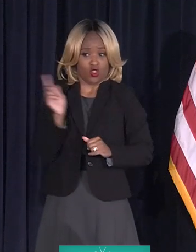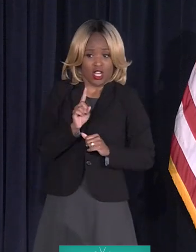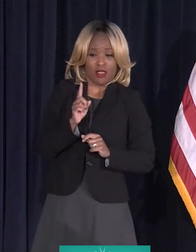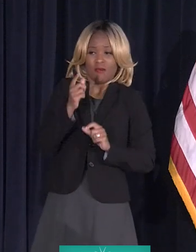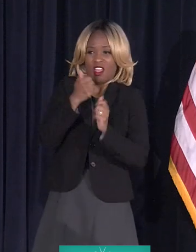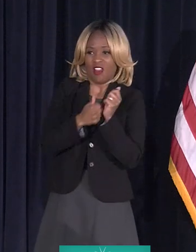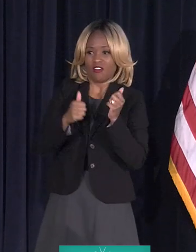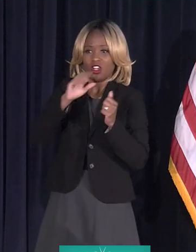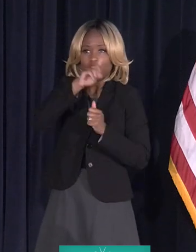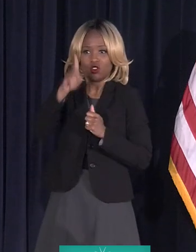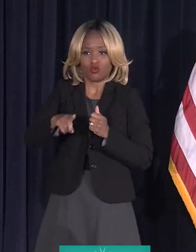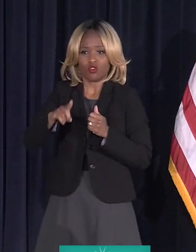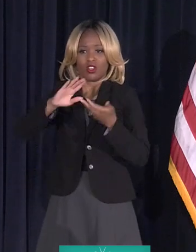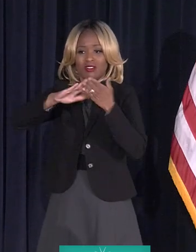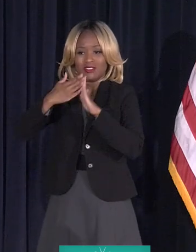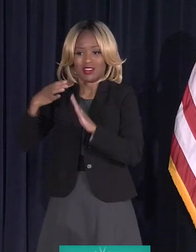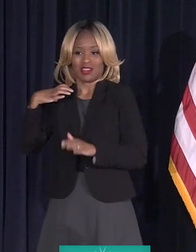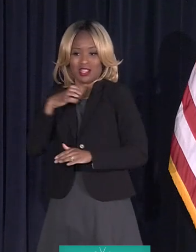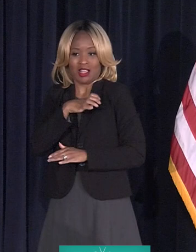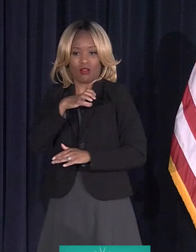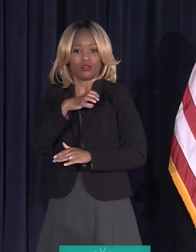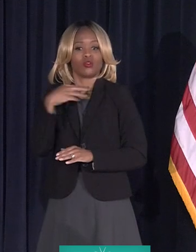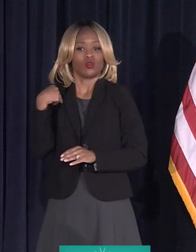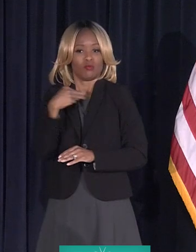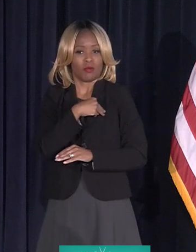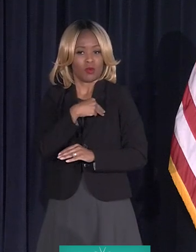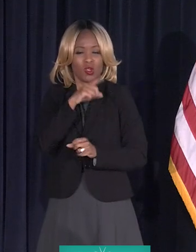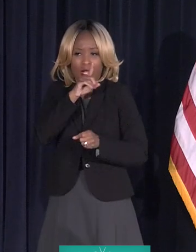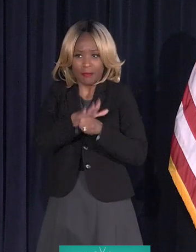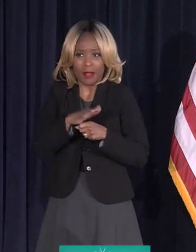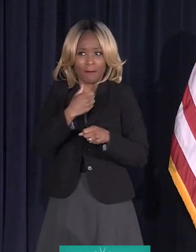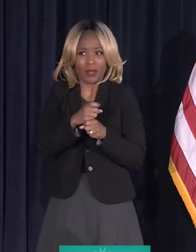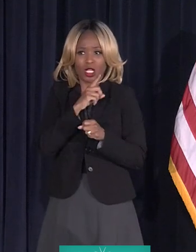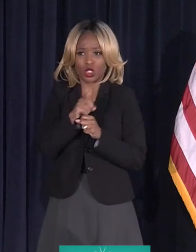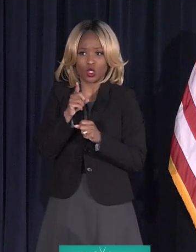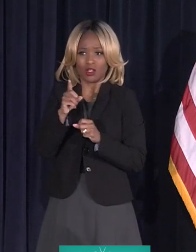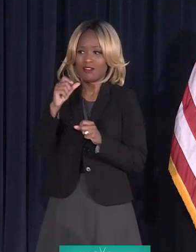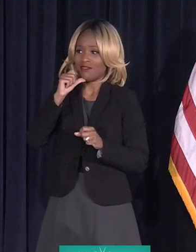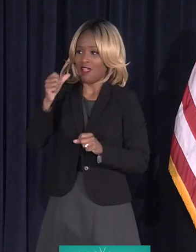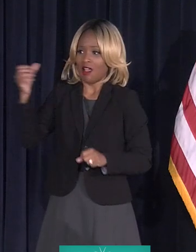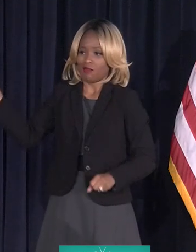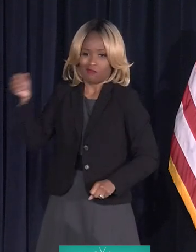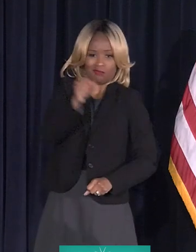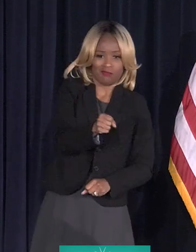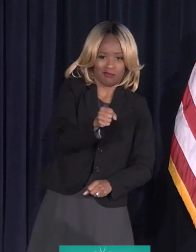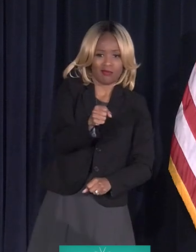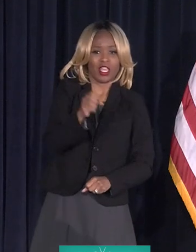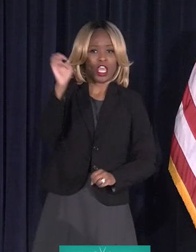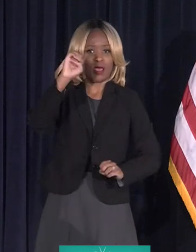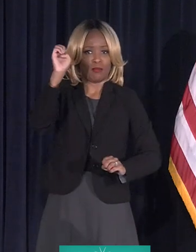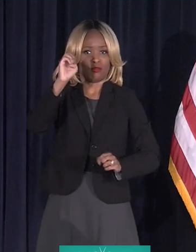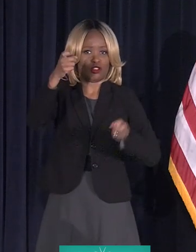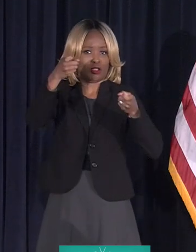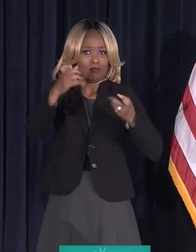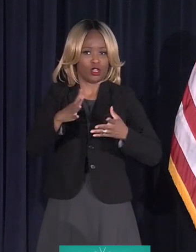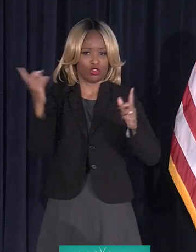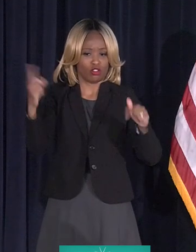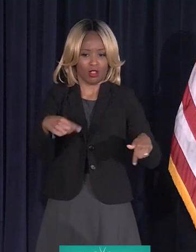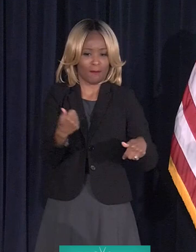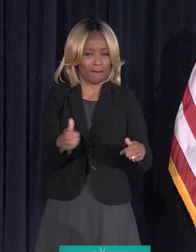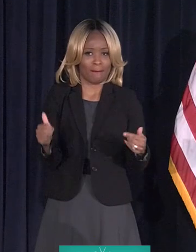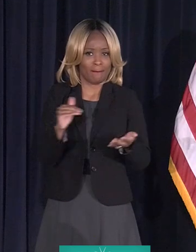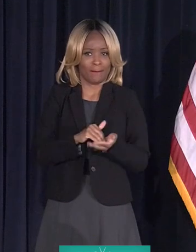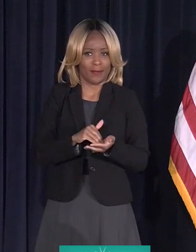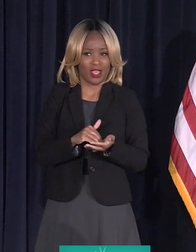City Council has been committed to making sure that we never have Kevin Orr come back in here again. And so everything has been balanced. We